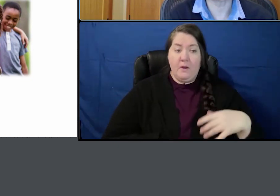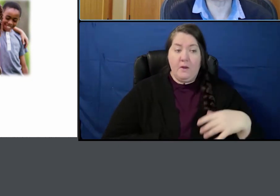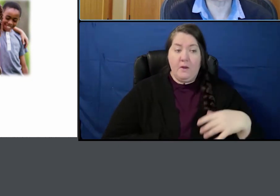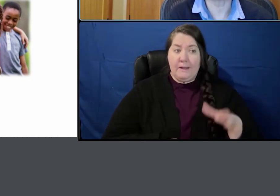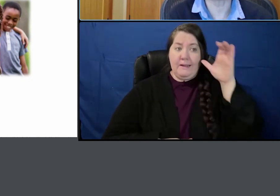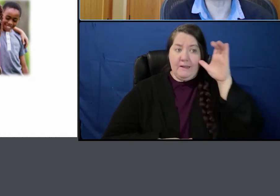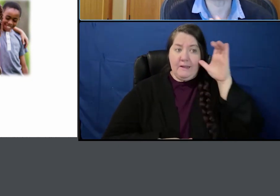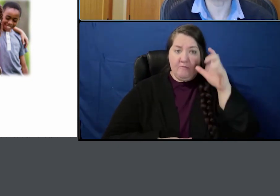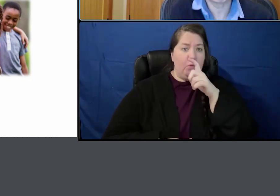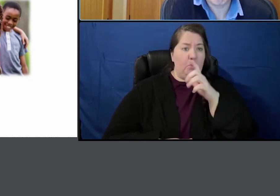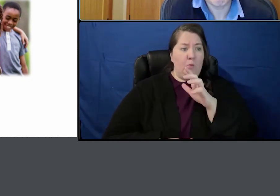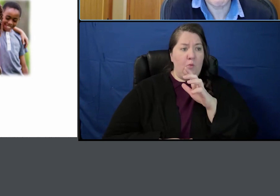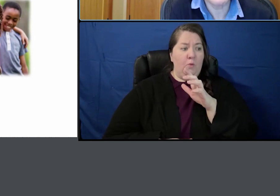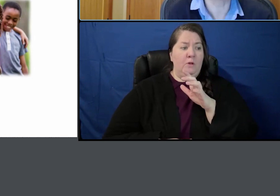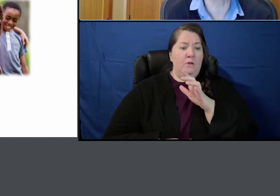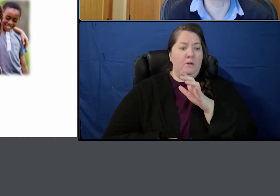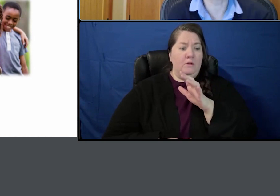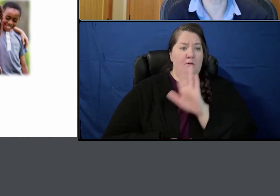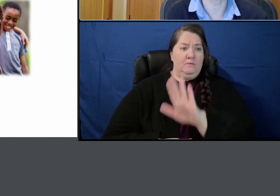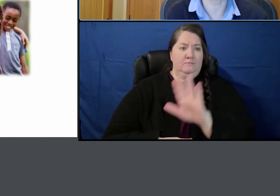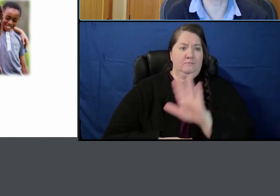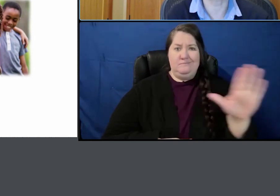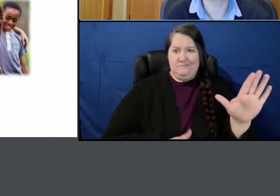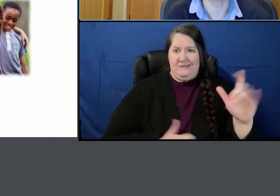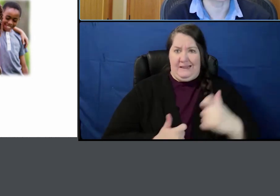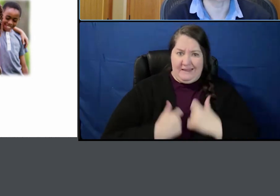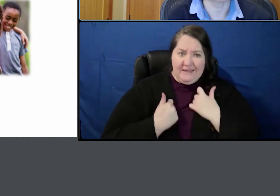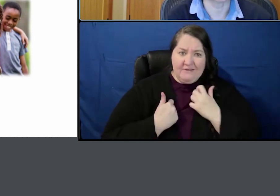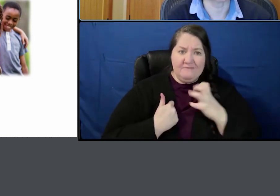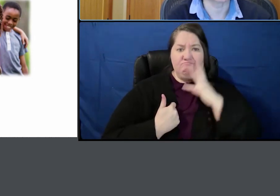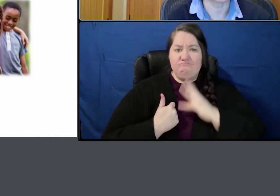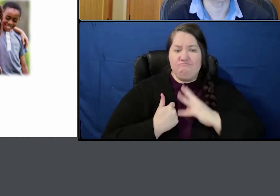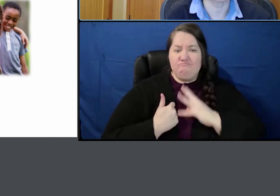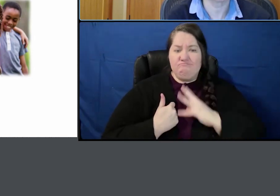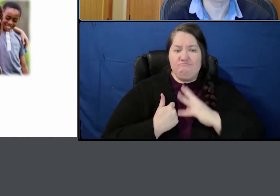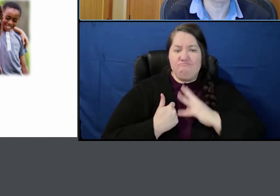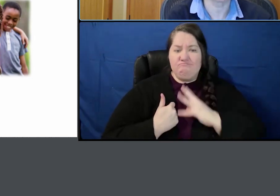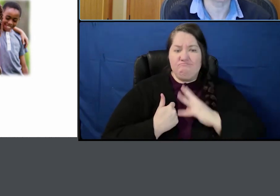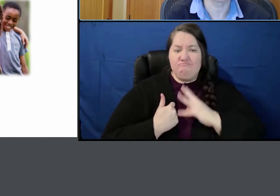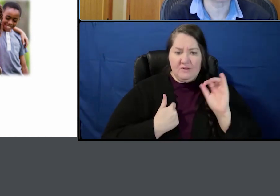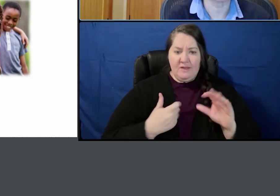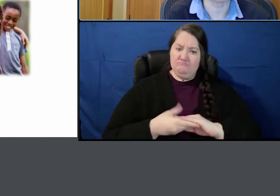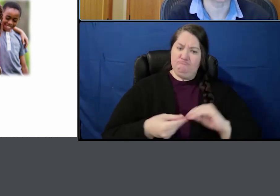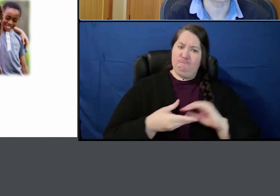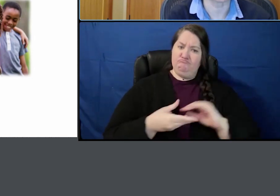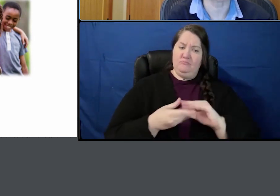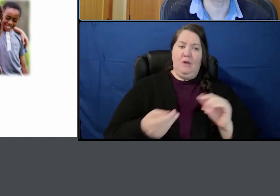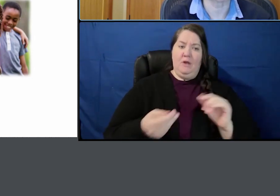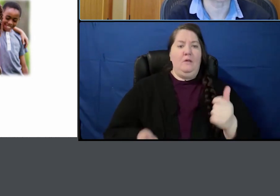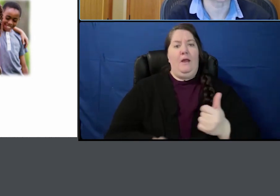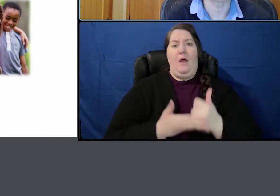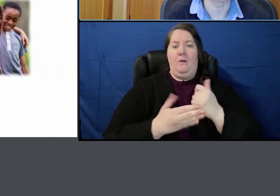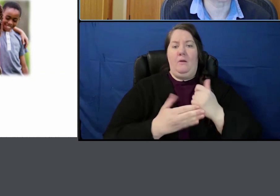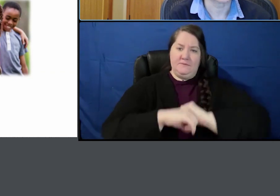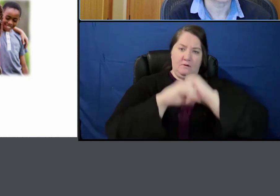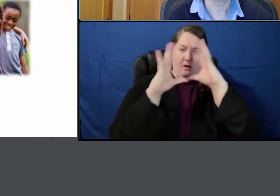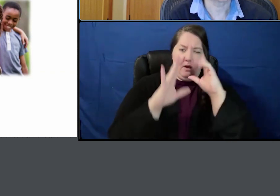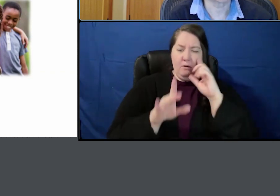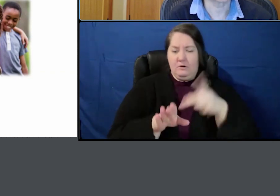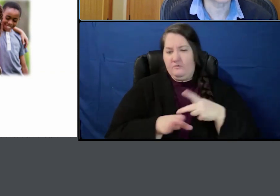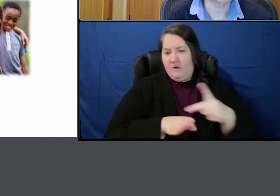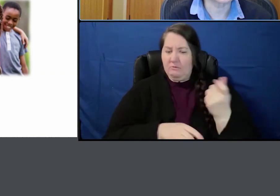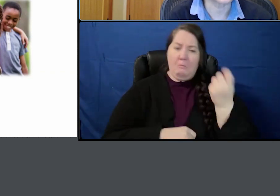from from people themselves, their lived experience, which is is very helpful for us as professionals.